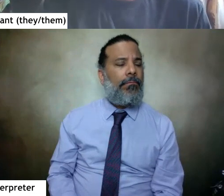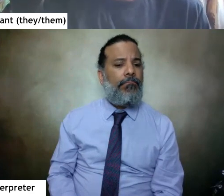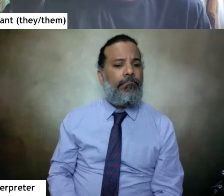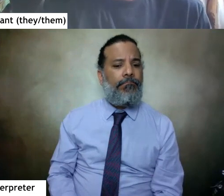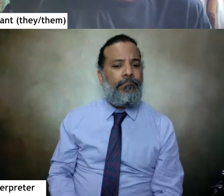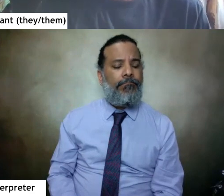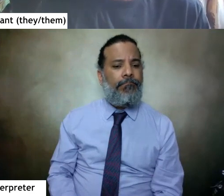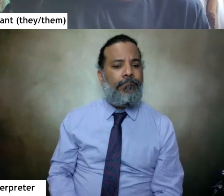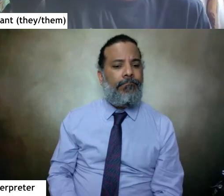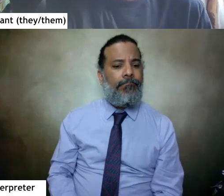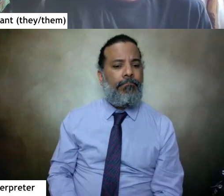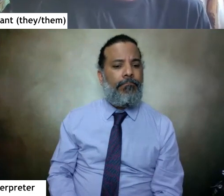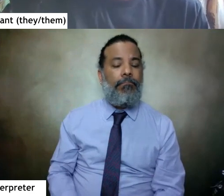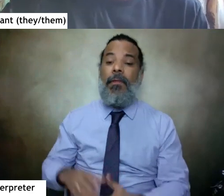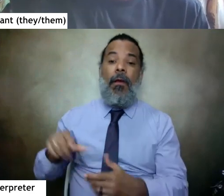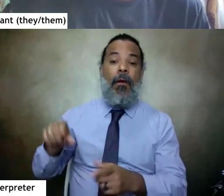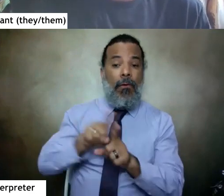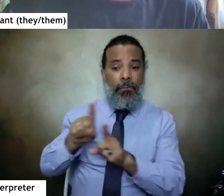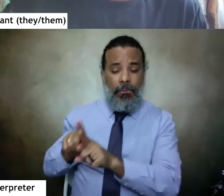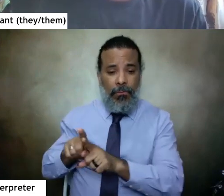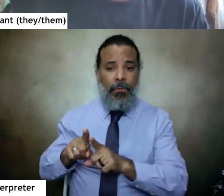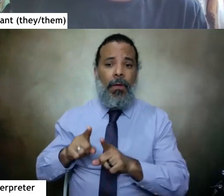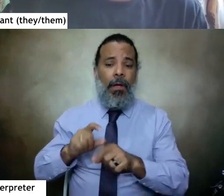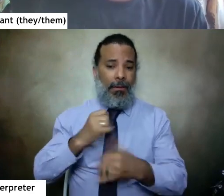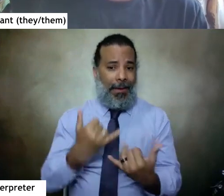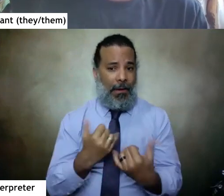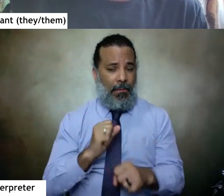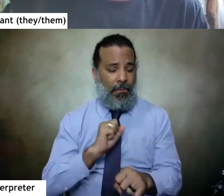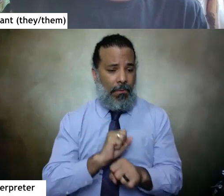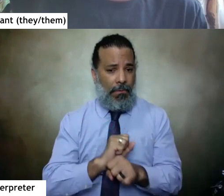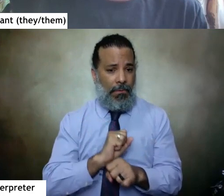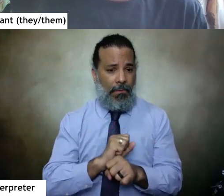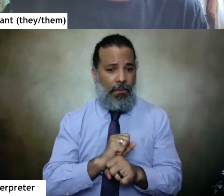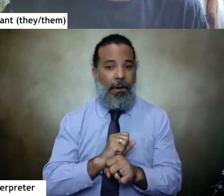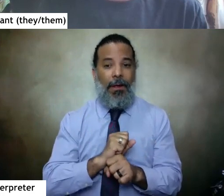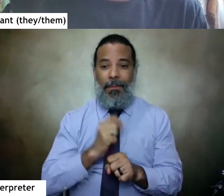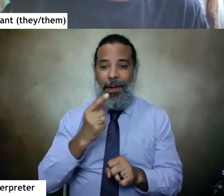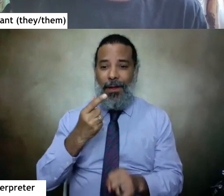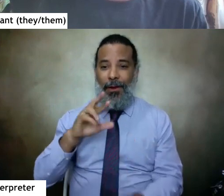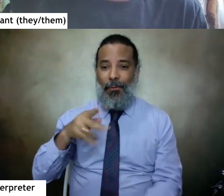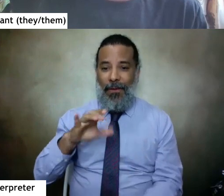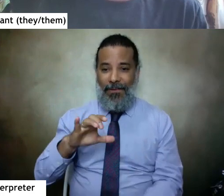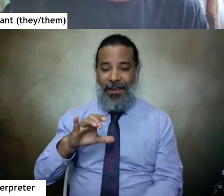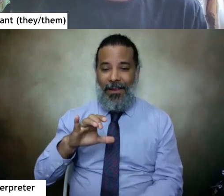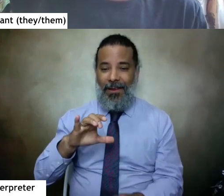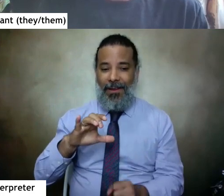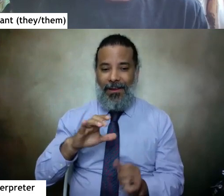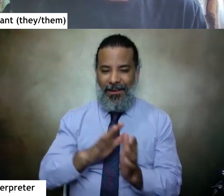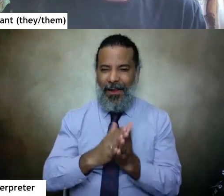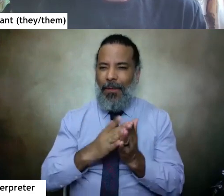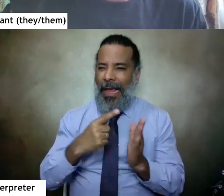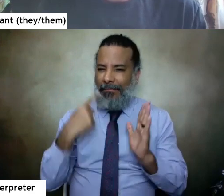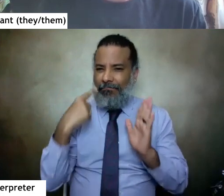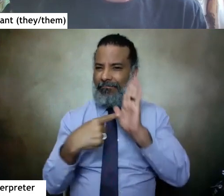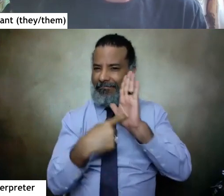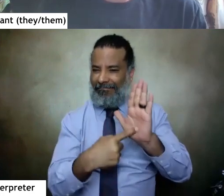kind of avenues i am currently working on my graphic novel from which i posted those penciled pages